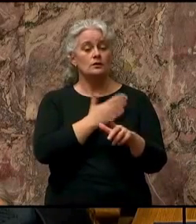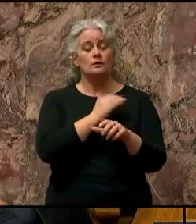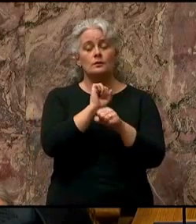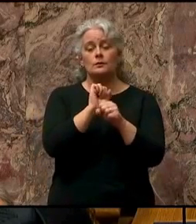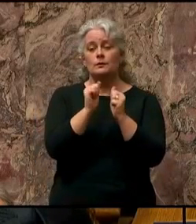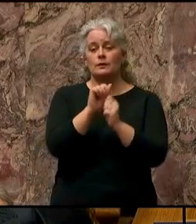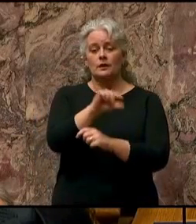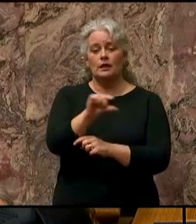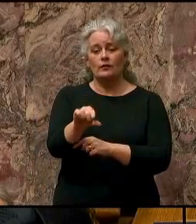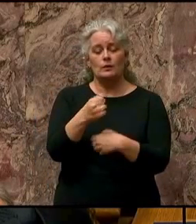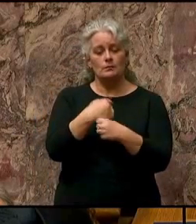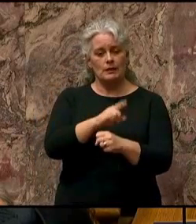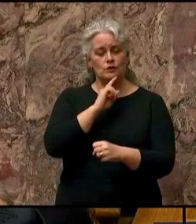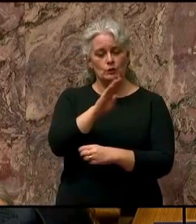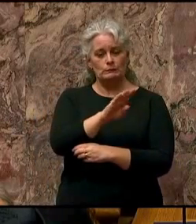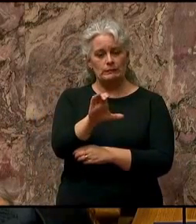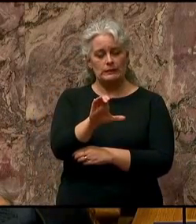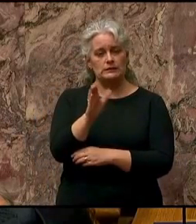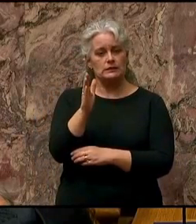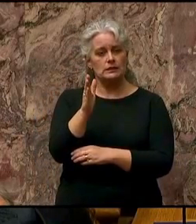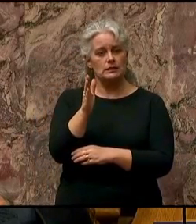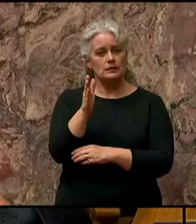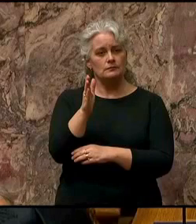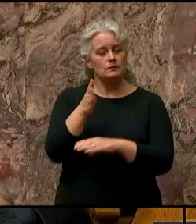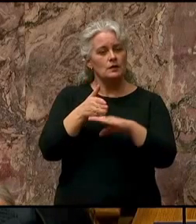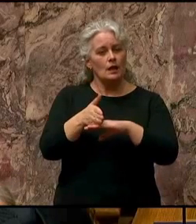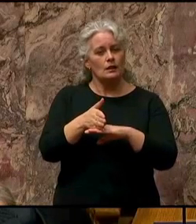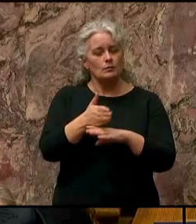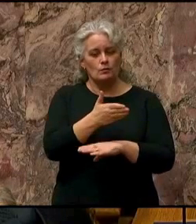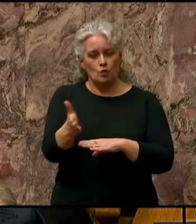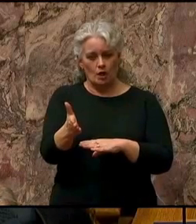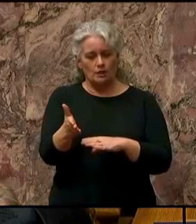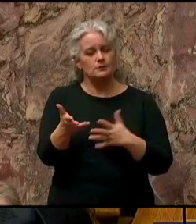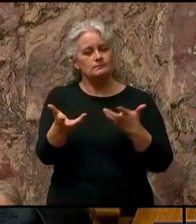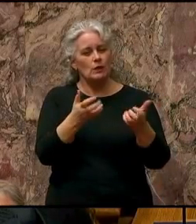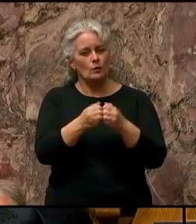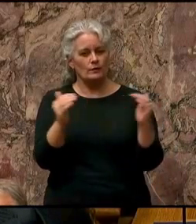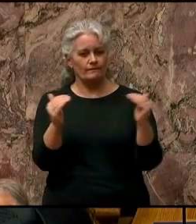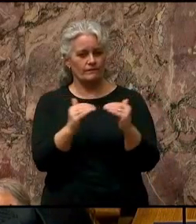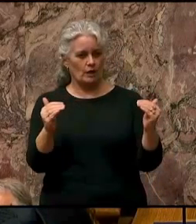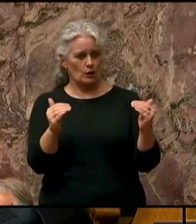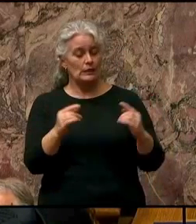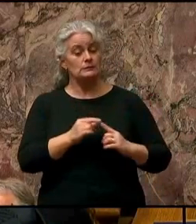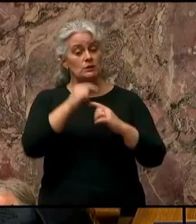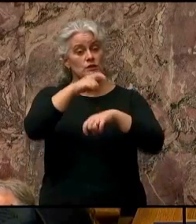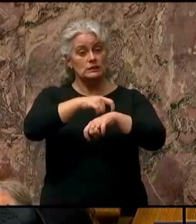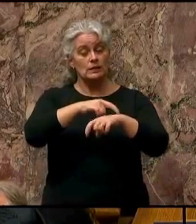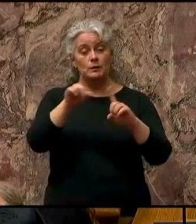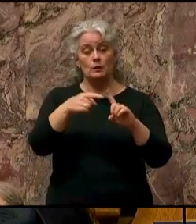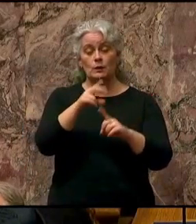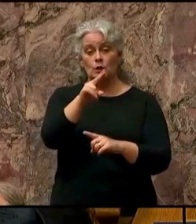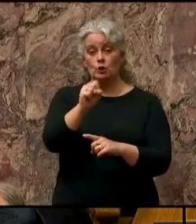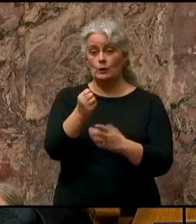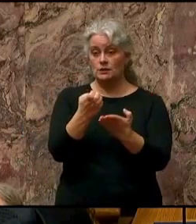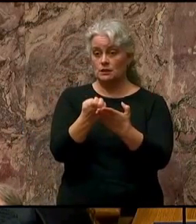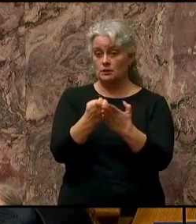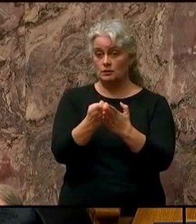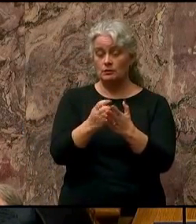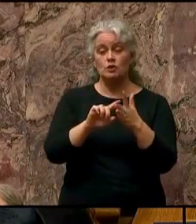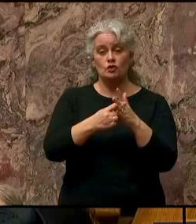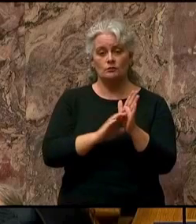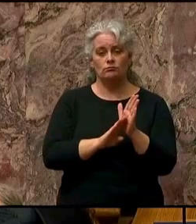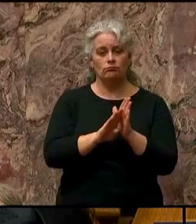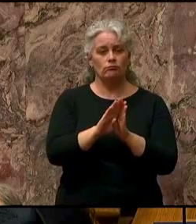industry to ensure BC lumber products are treated fairly, especially at a time when the US economy is starting to